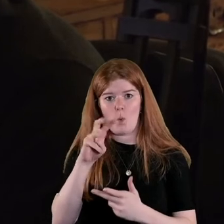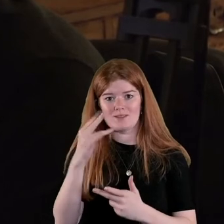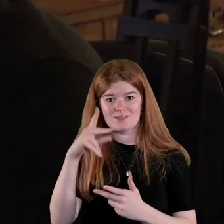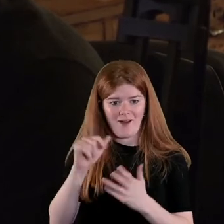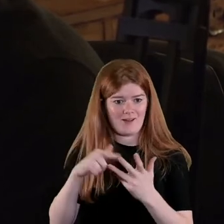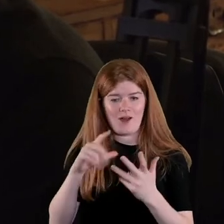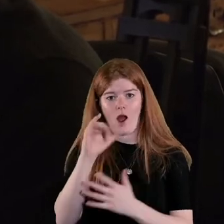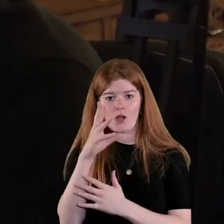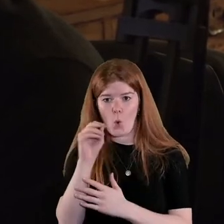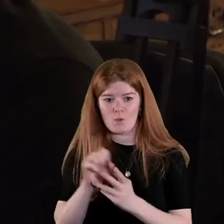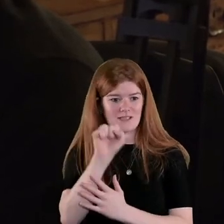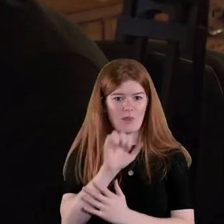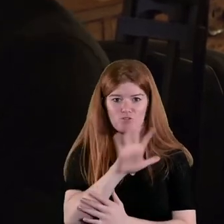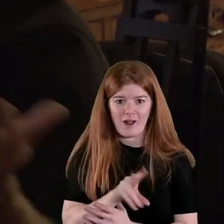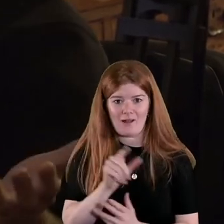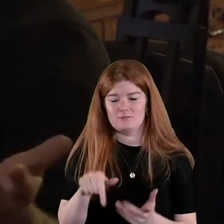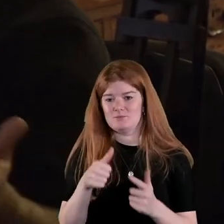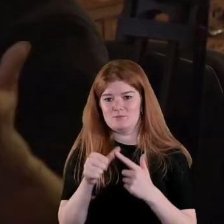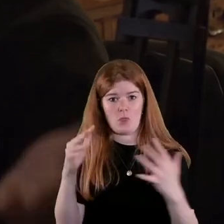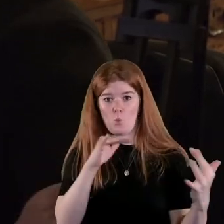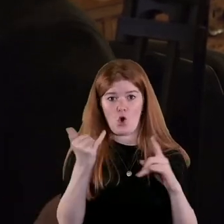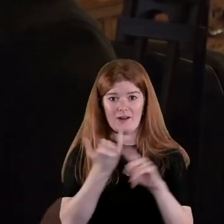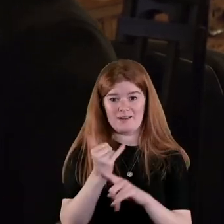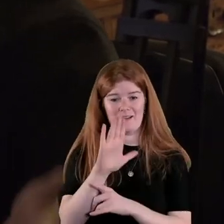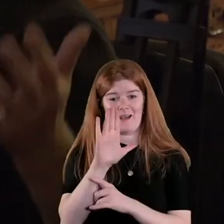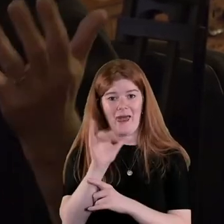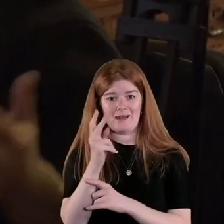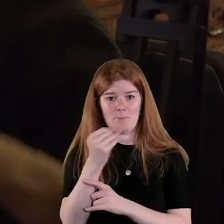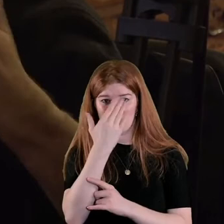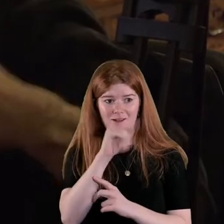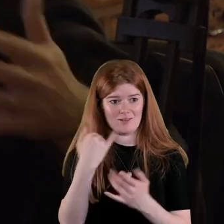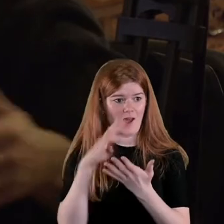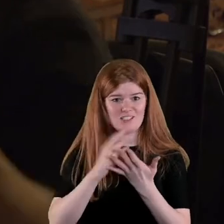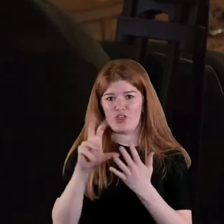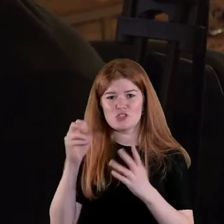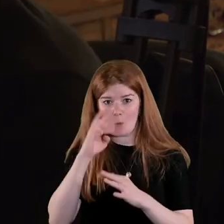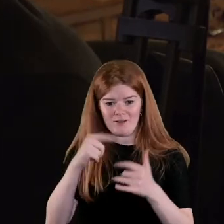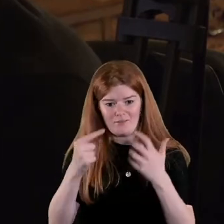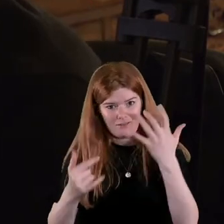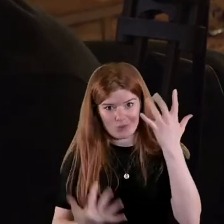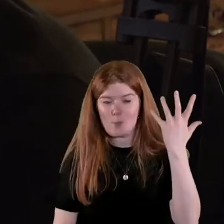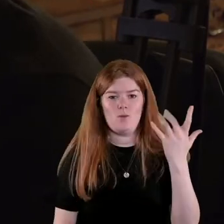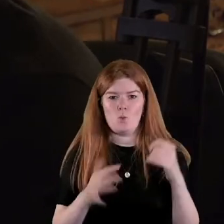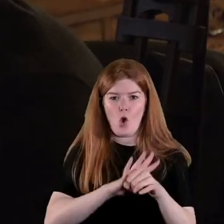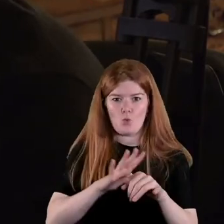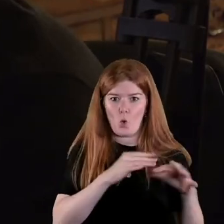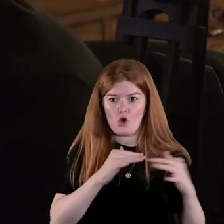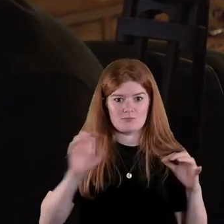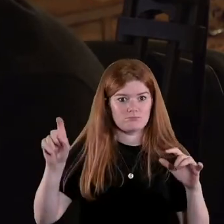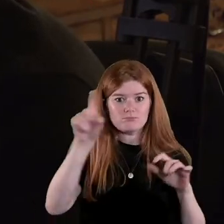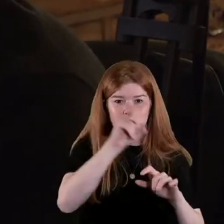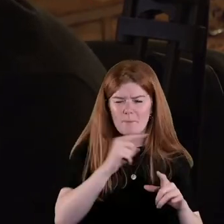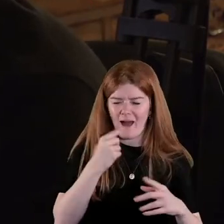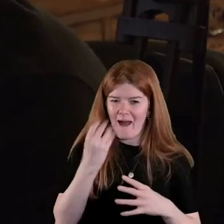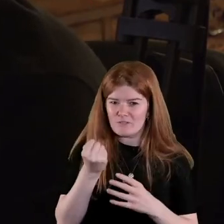Congo South Africa the wars in Latin America in the 1930s you know it goes on is there something here